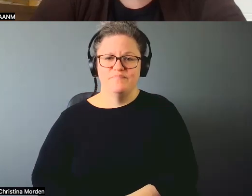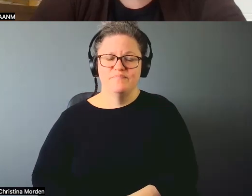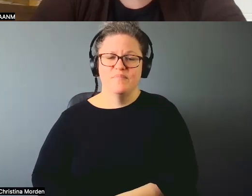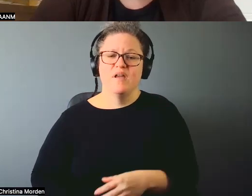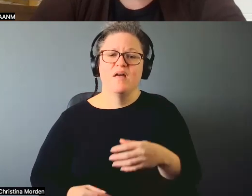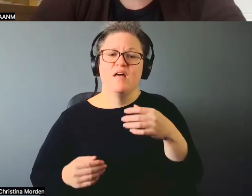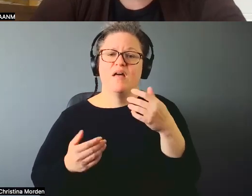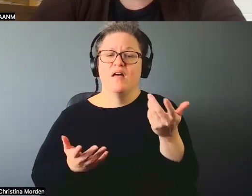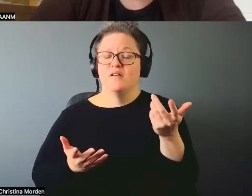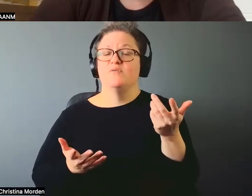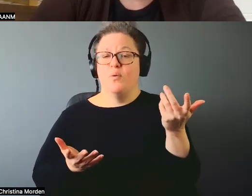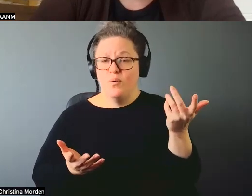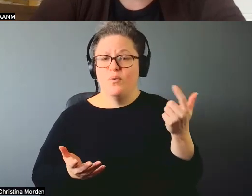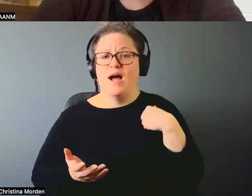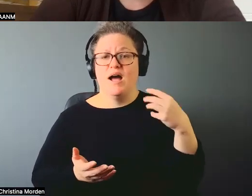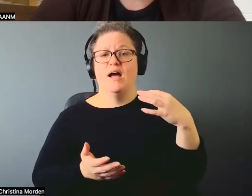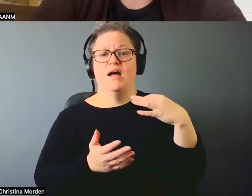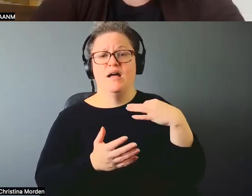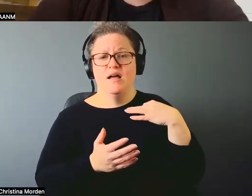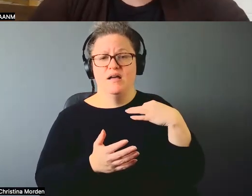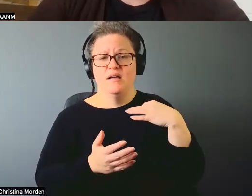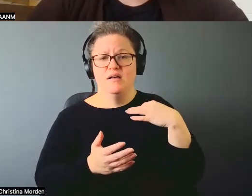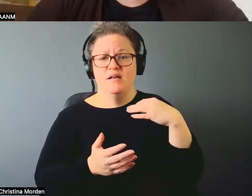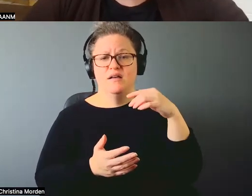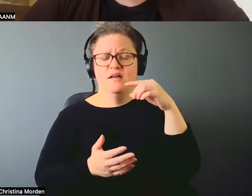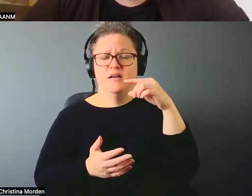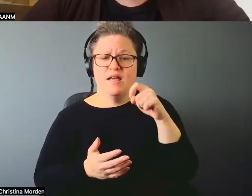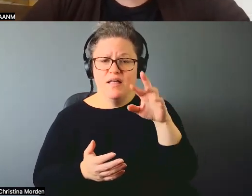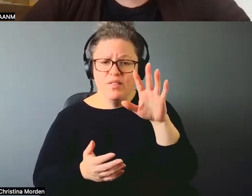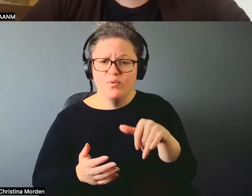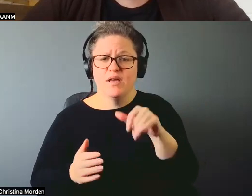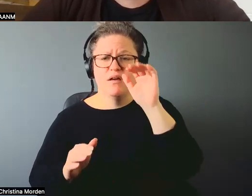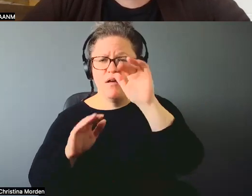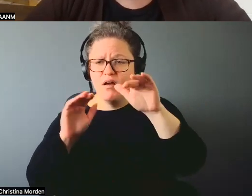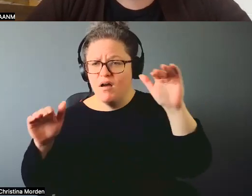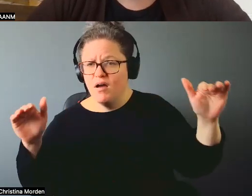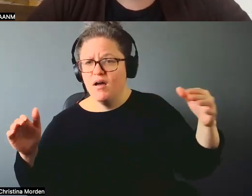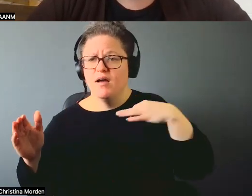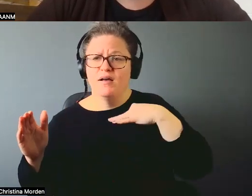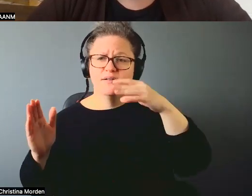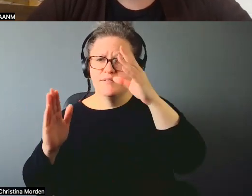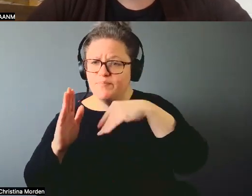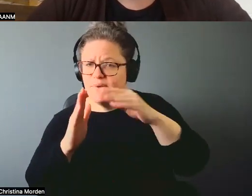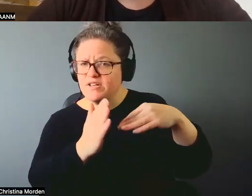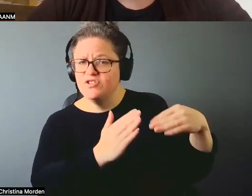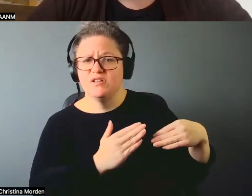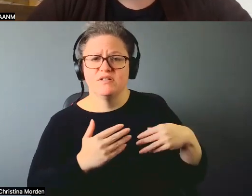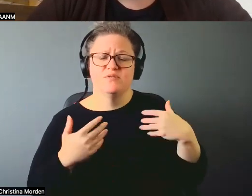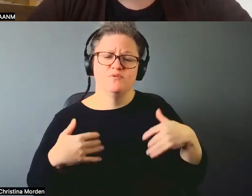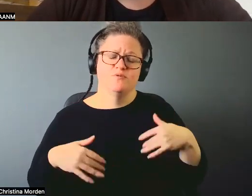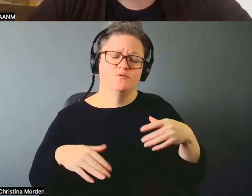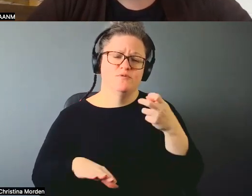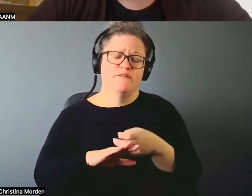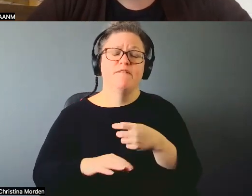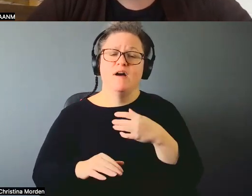know, the submission process to all those galleries, I mean, the, I had its first inaugural exhibition